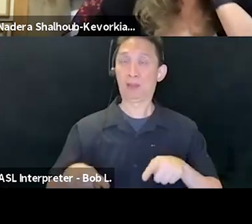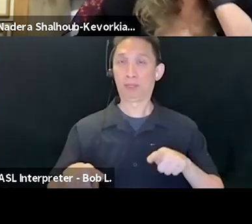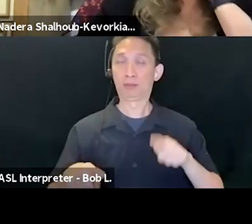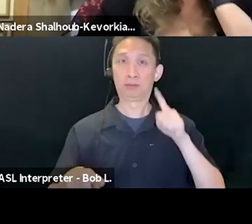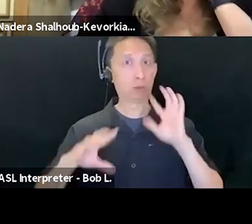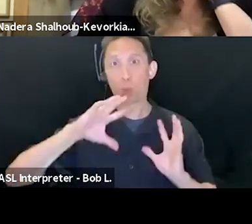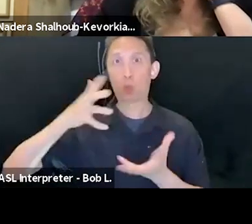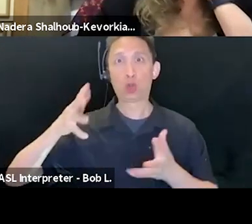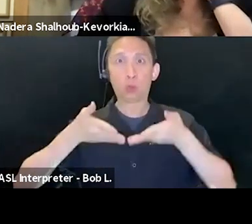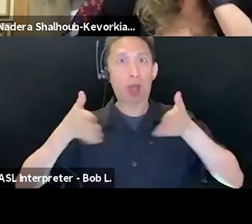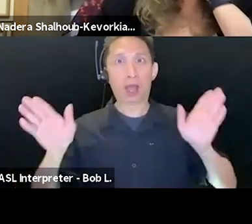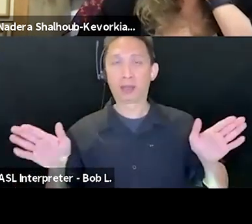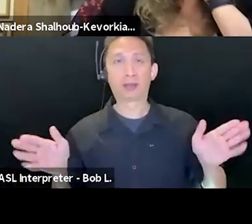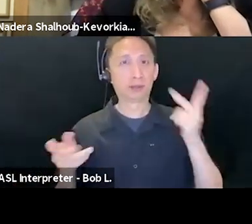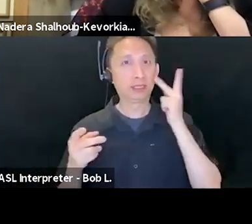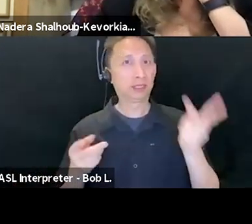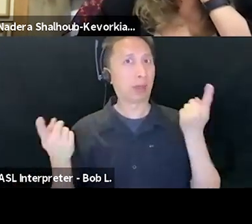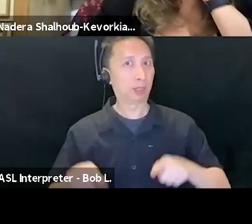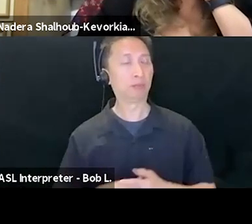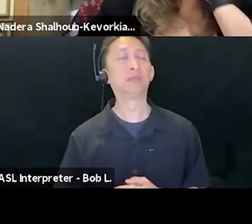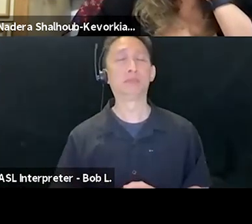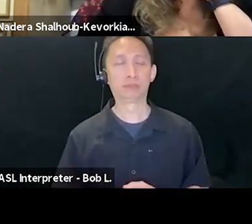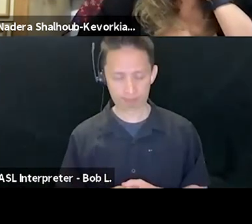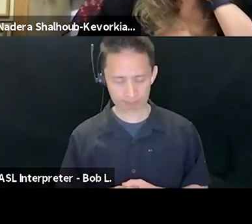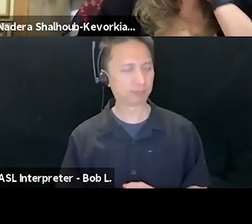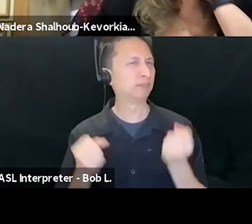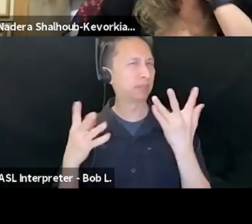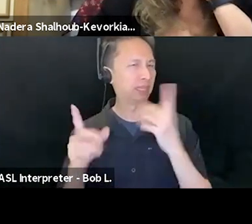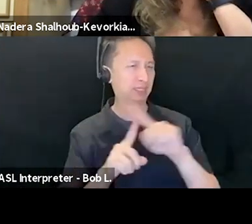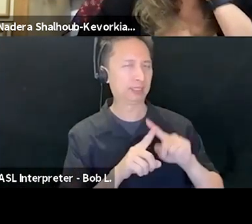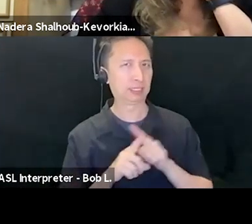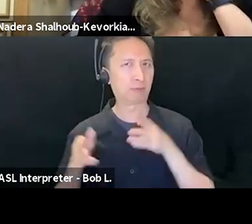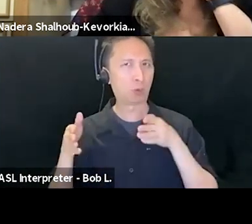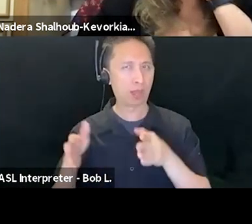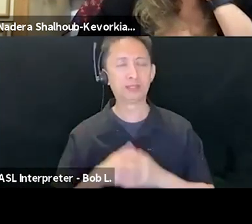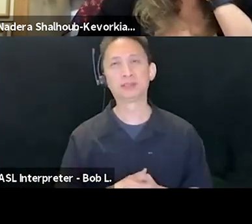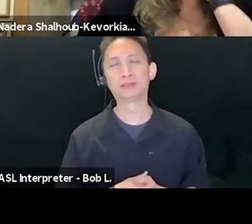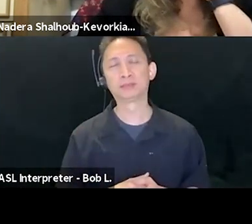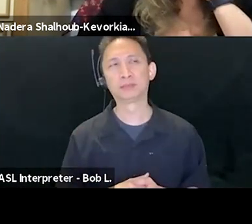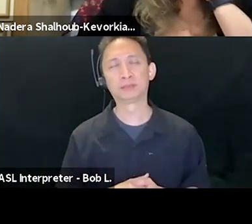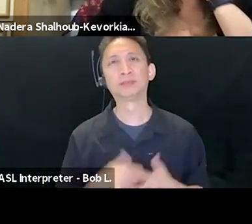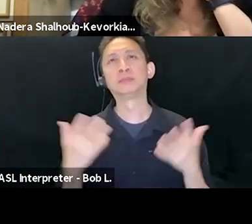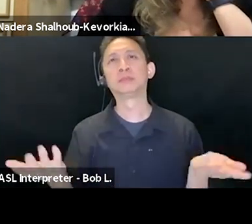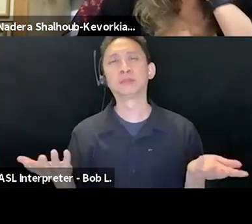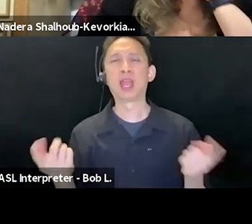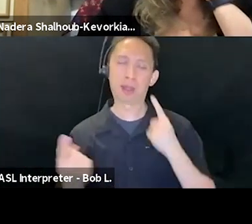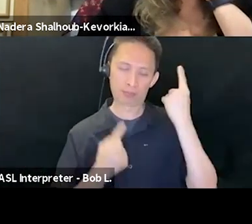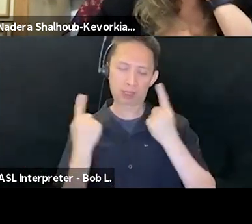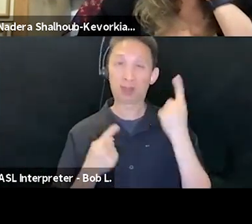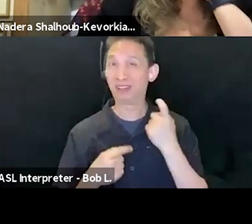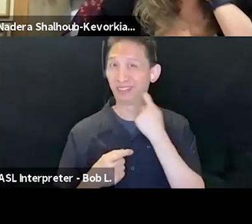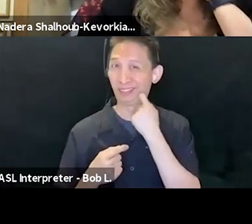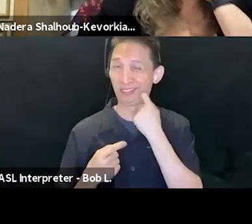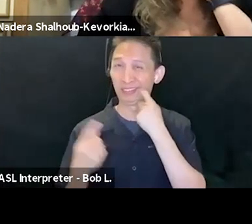so many different kinds of ways. And if one thinks about just, just to think about the most recent, you know,